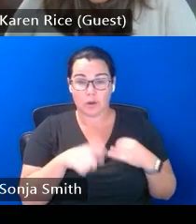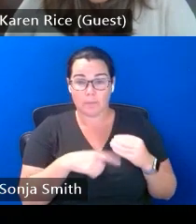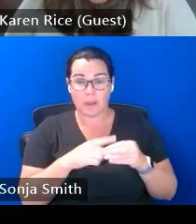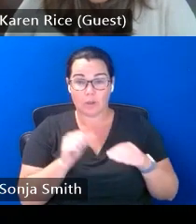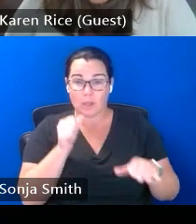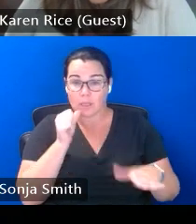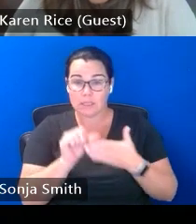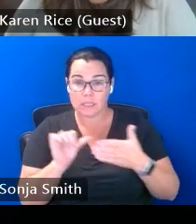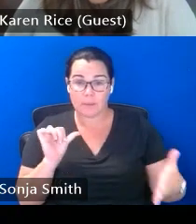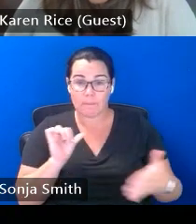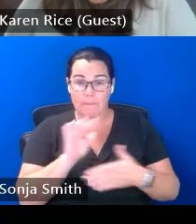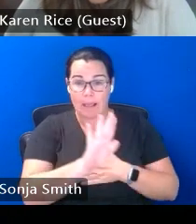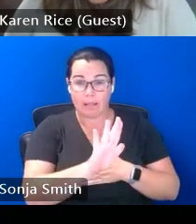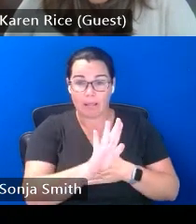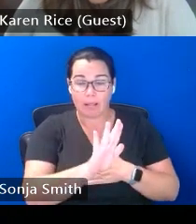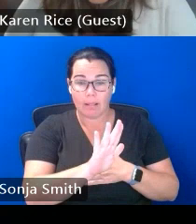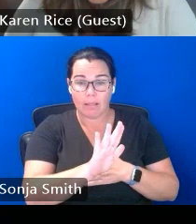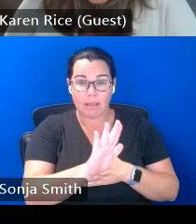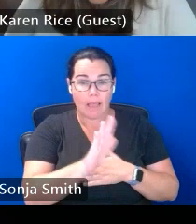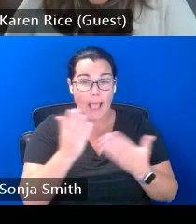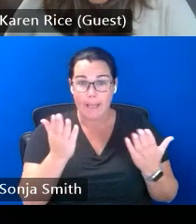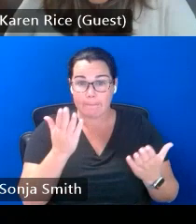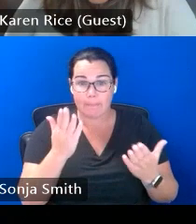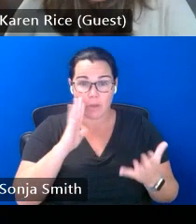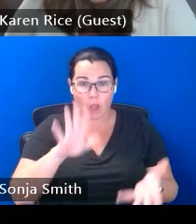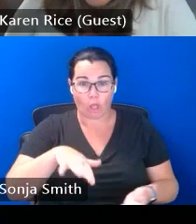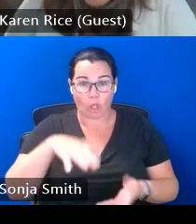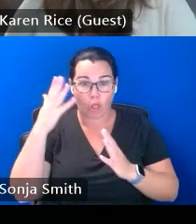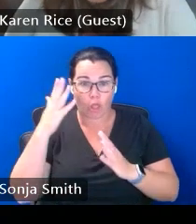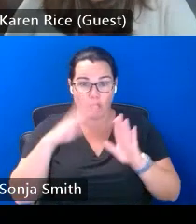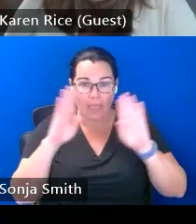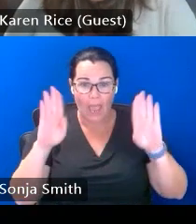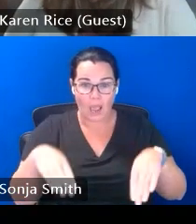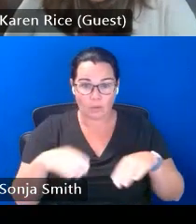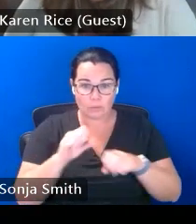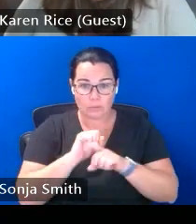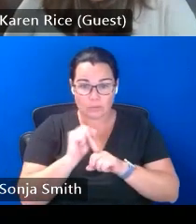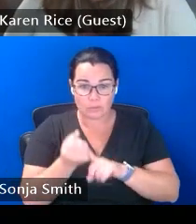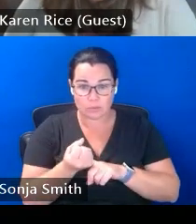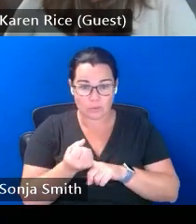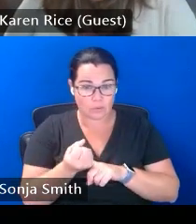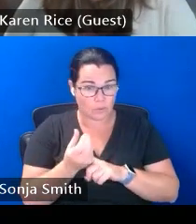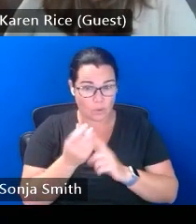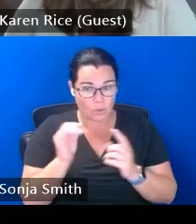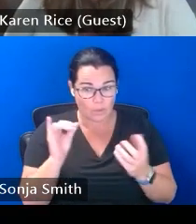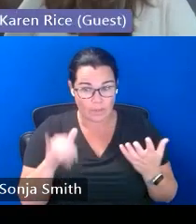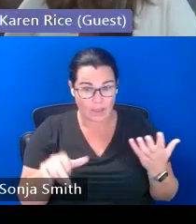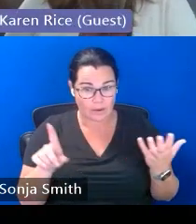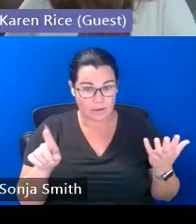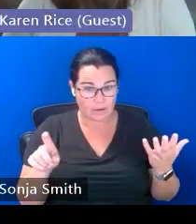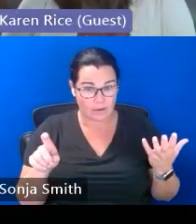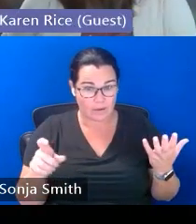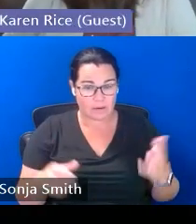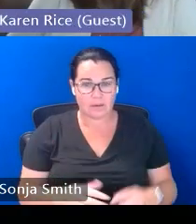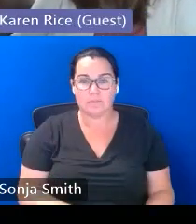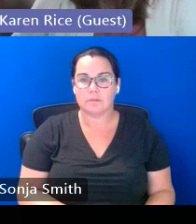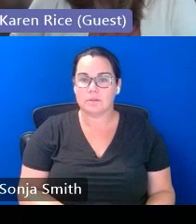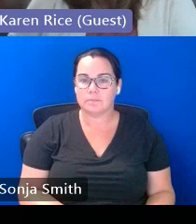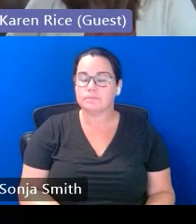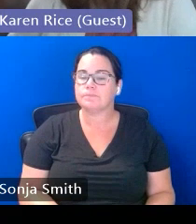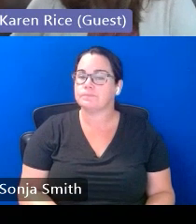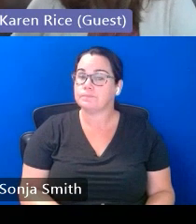and it may be destabilizing the housing situation or anything like that yeah